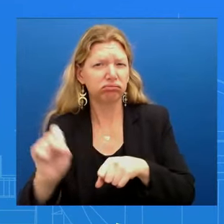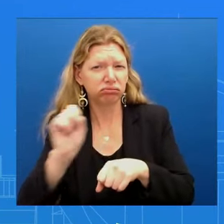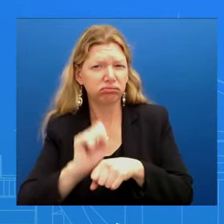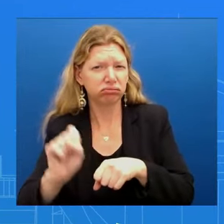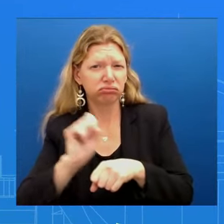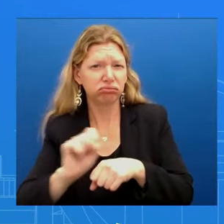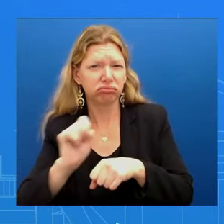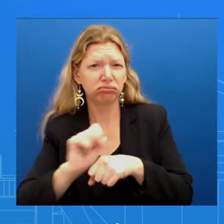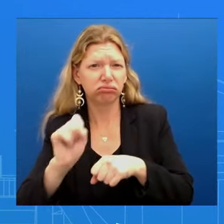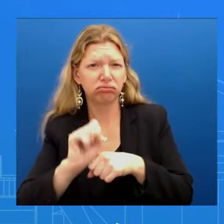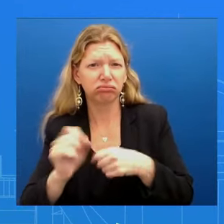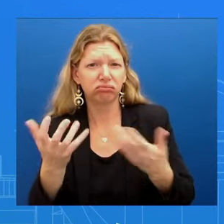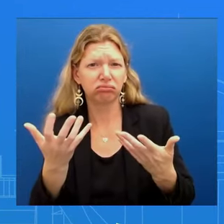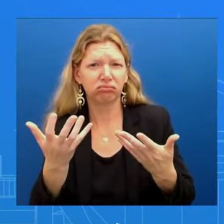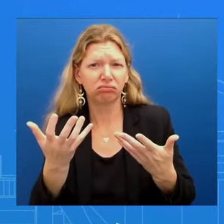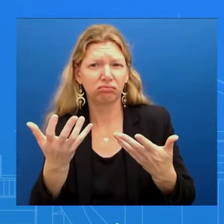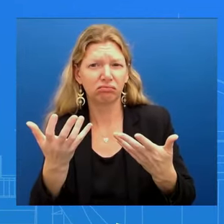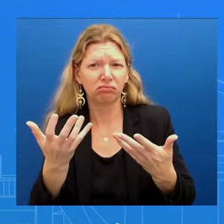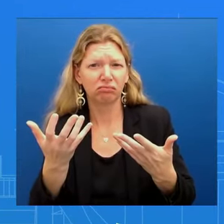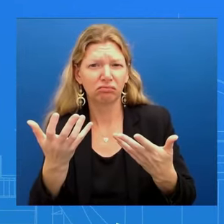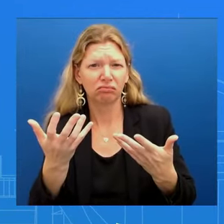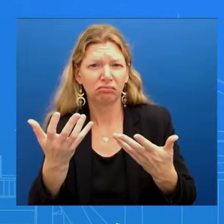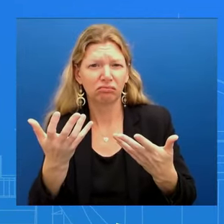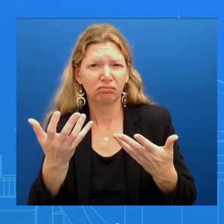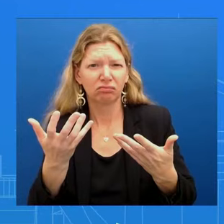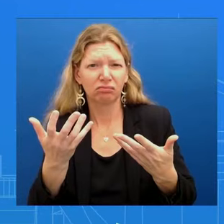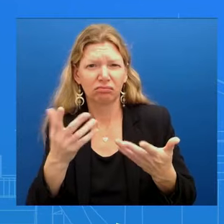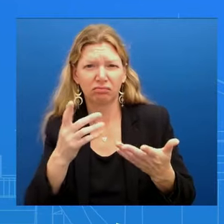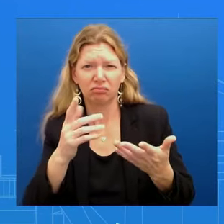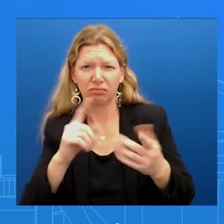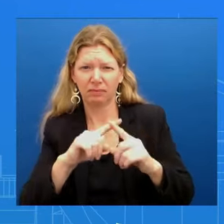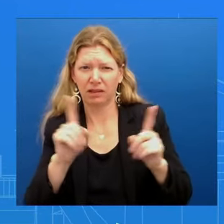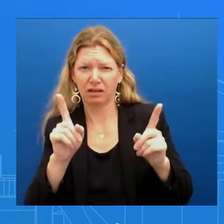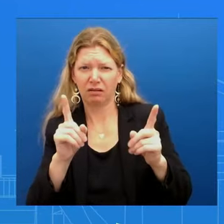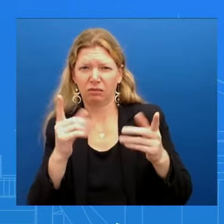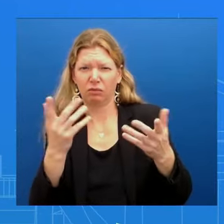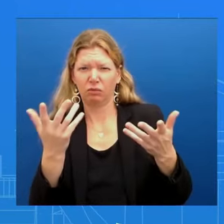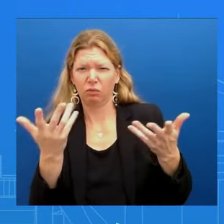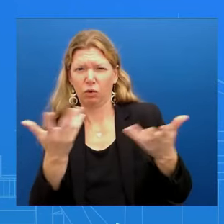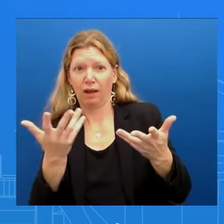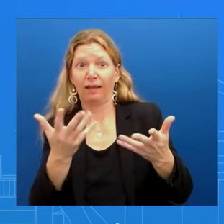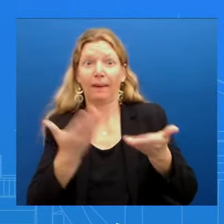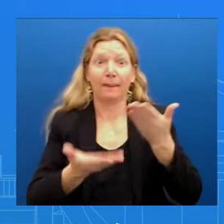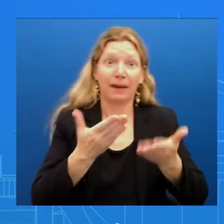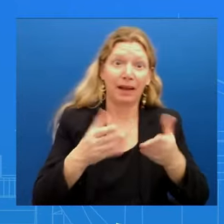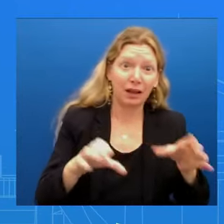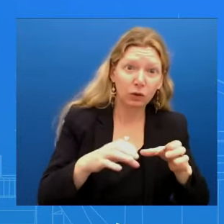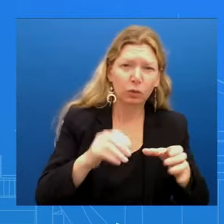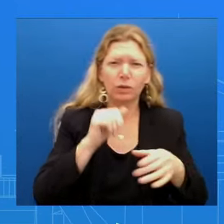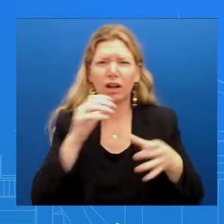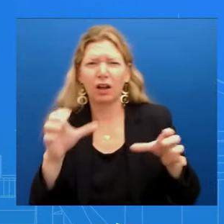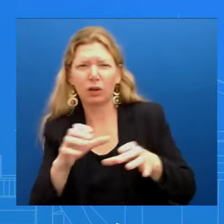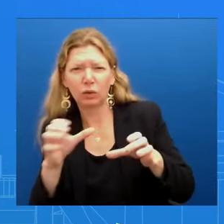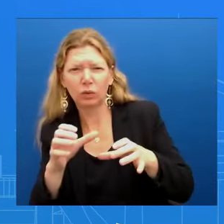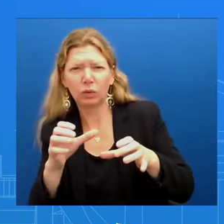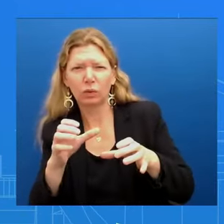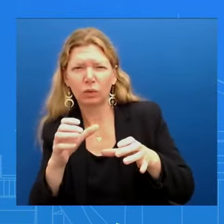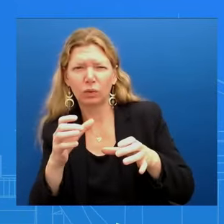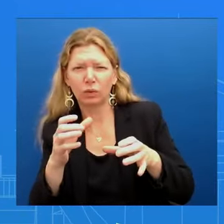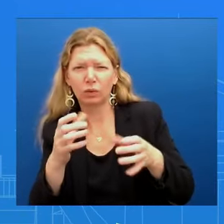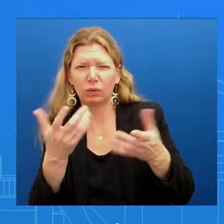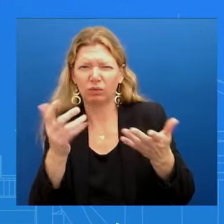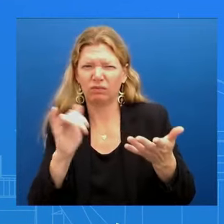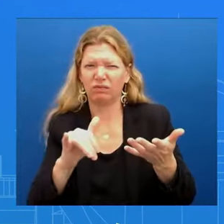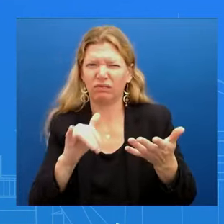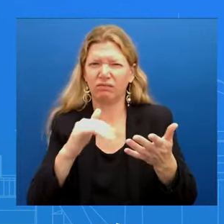Direct commentary on what they may or may not end up doing than we've heard from him in the past And we normally hear from world leaders talking about what other world leaders are up to Is he